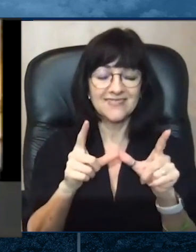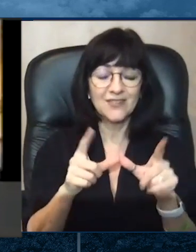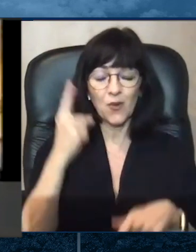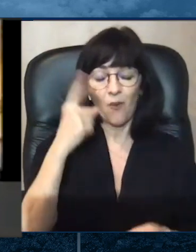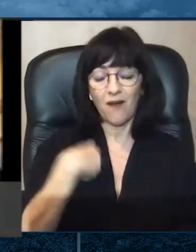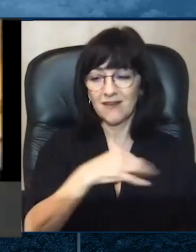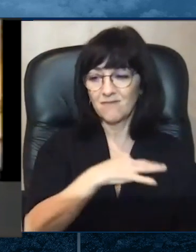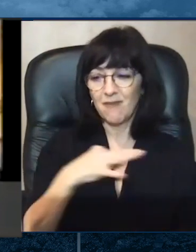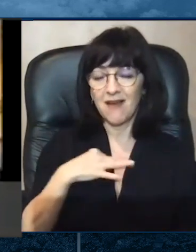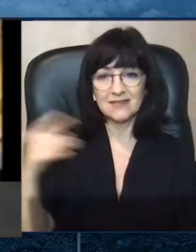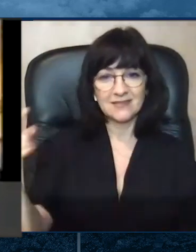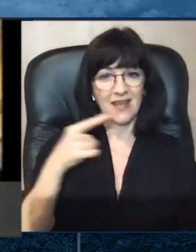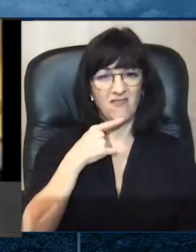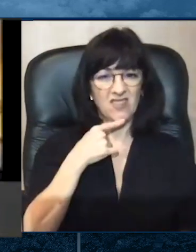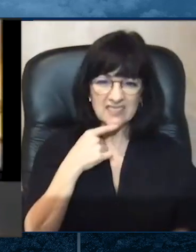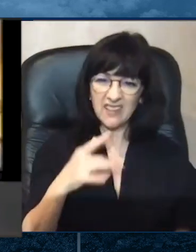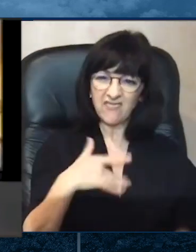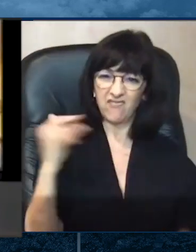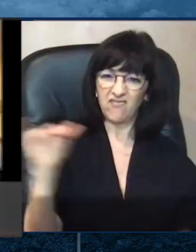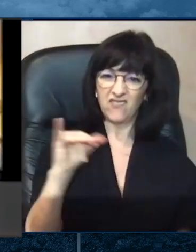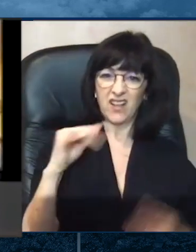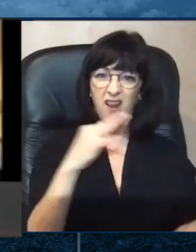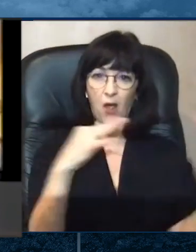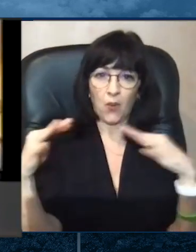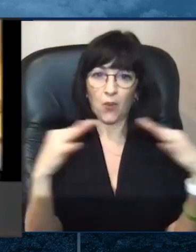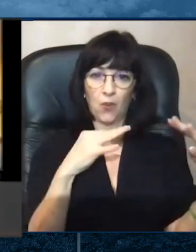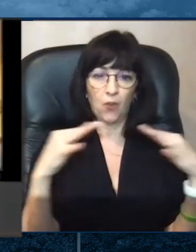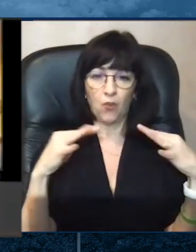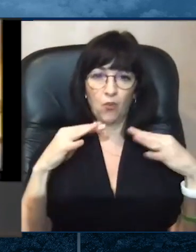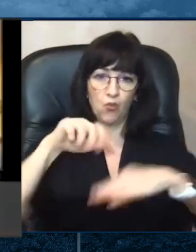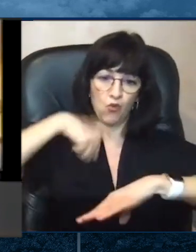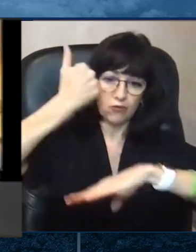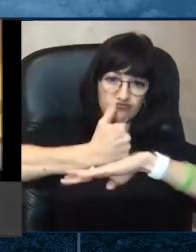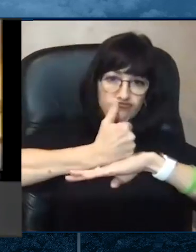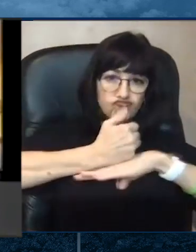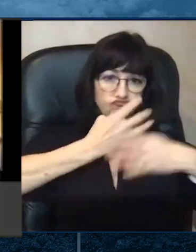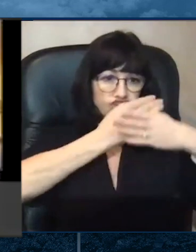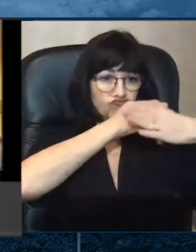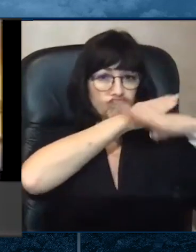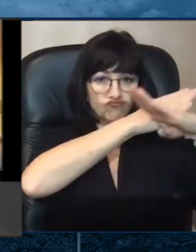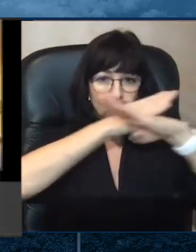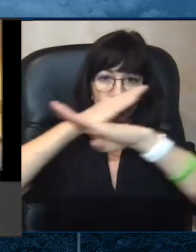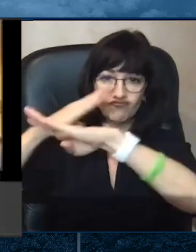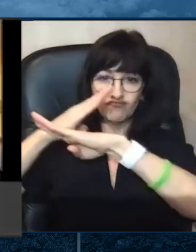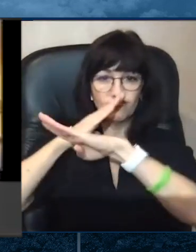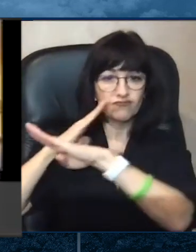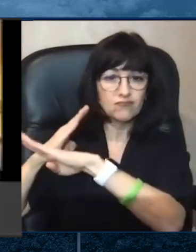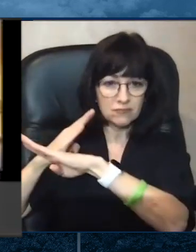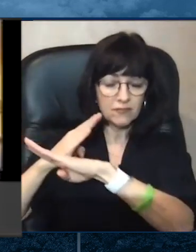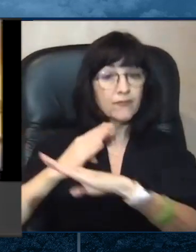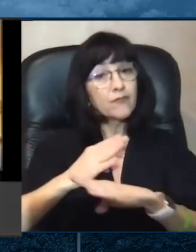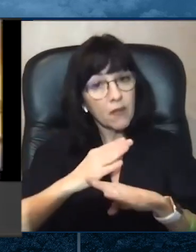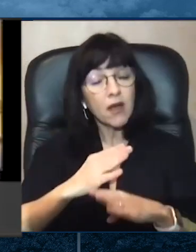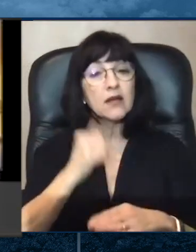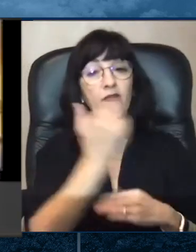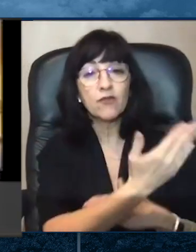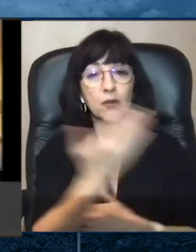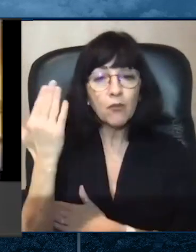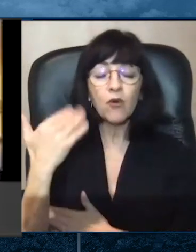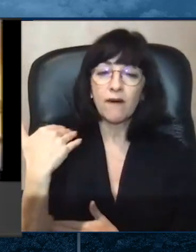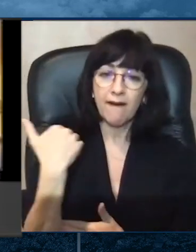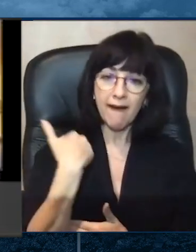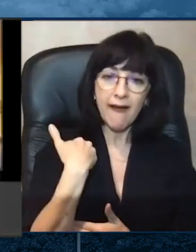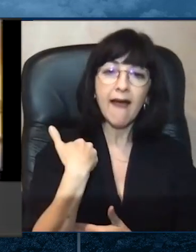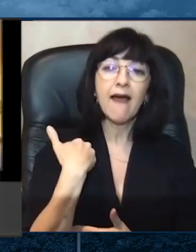For those children who are homebound, we are posting a morning meeting, read aloud, small group activities,